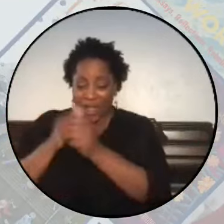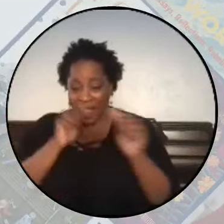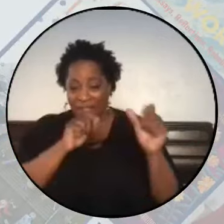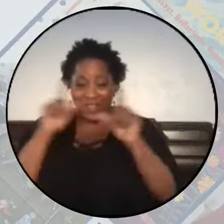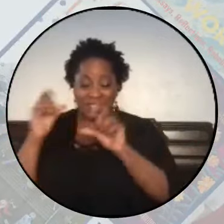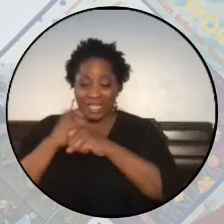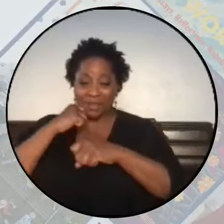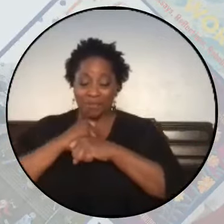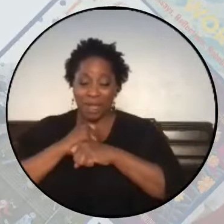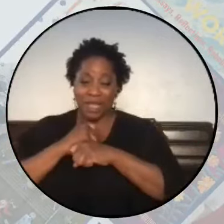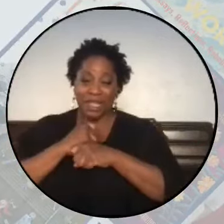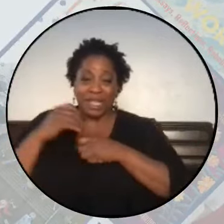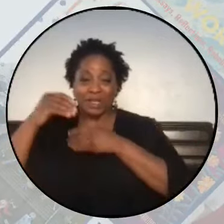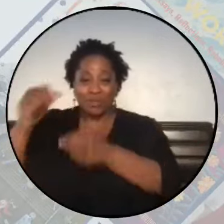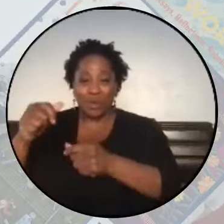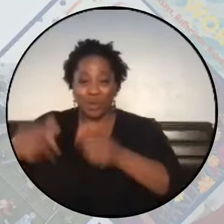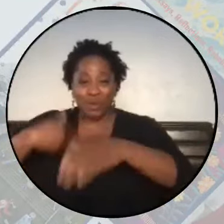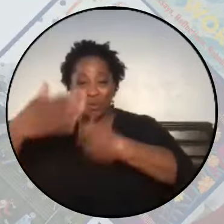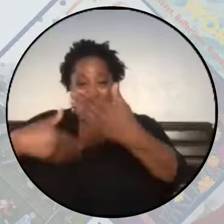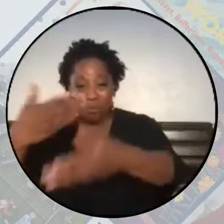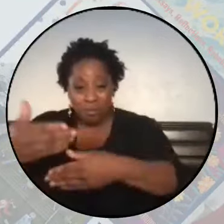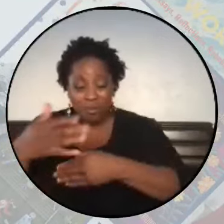scenes making sure things are running smoothly.